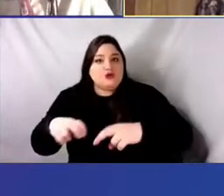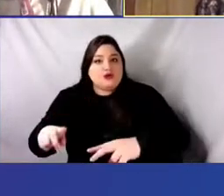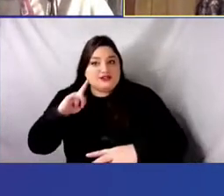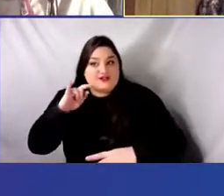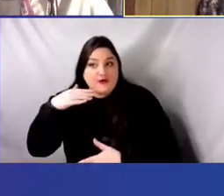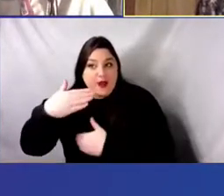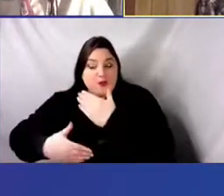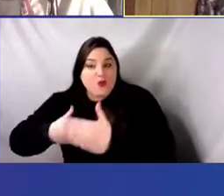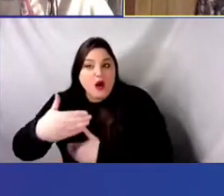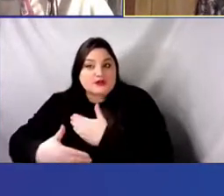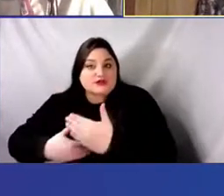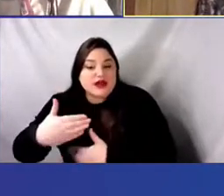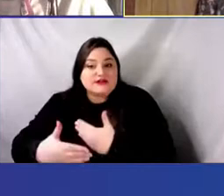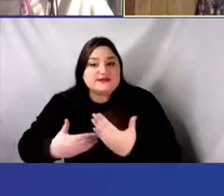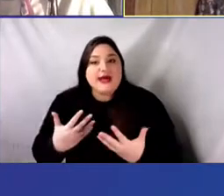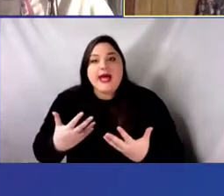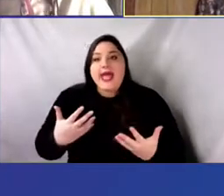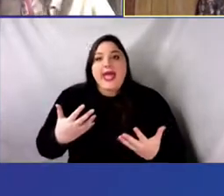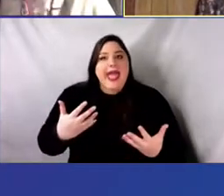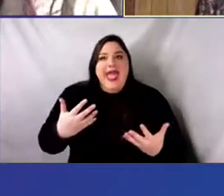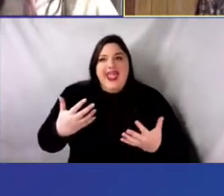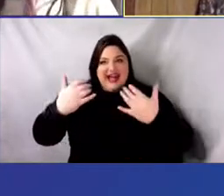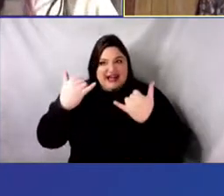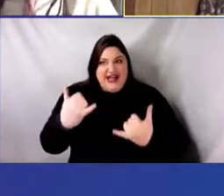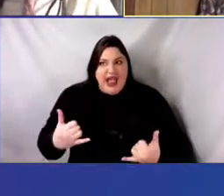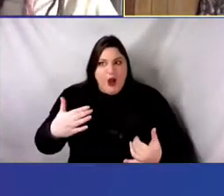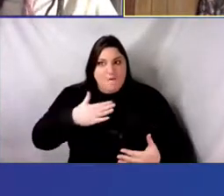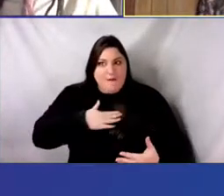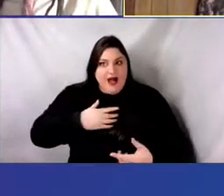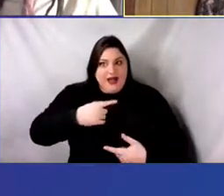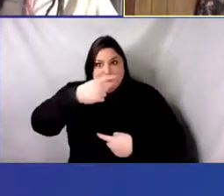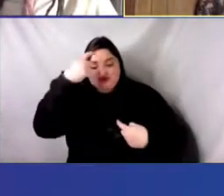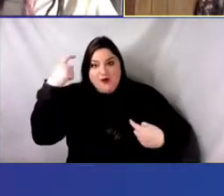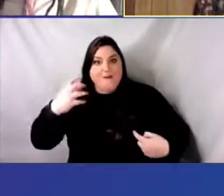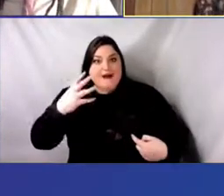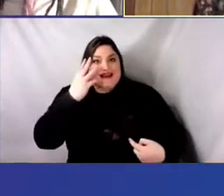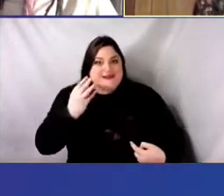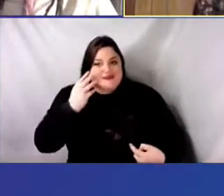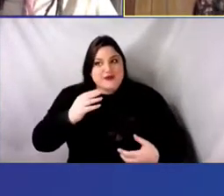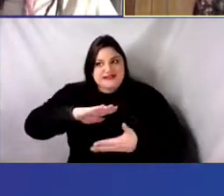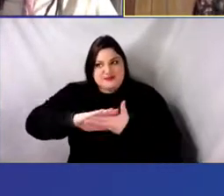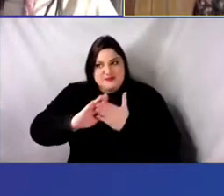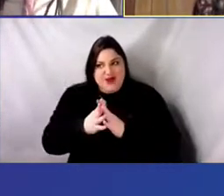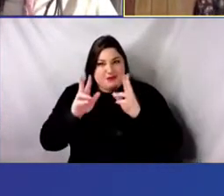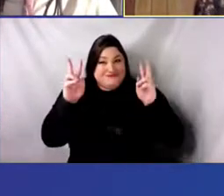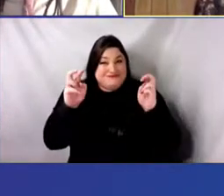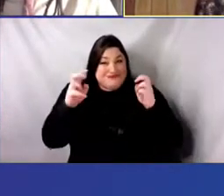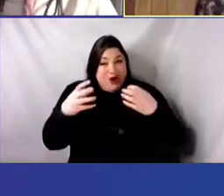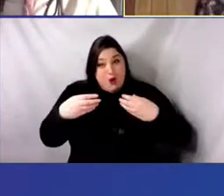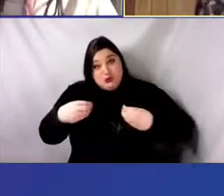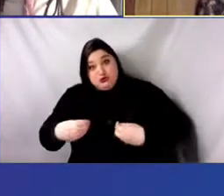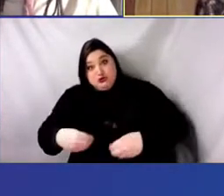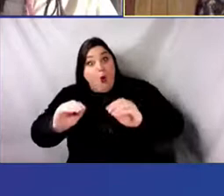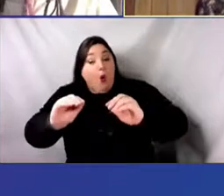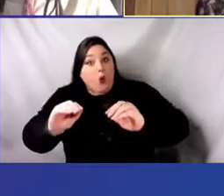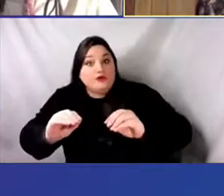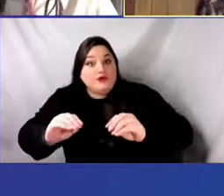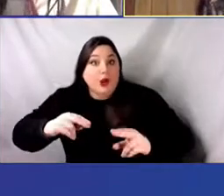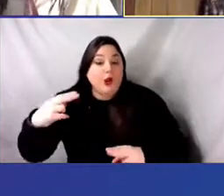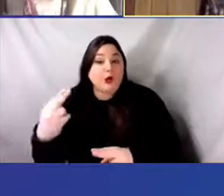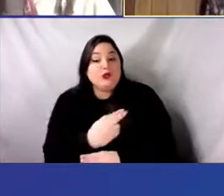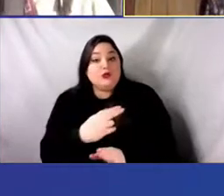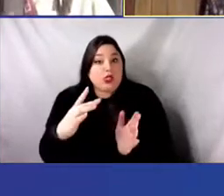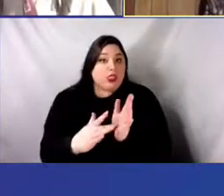sold that trauma, like, yeah, I think, I think presenters, I think the